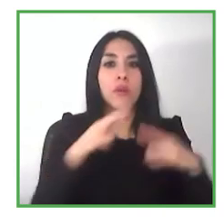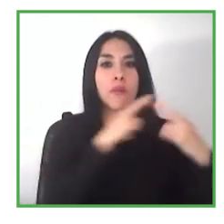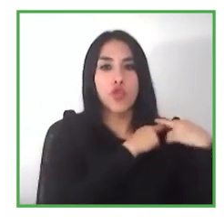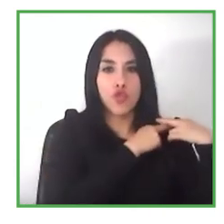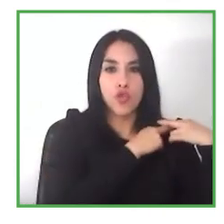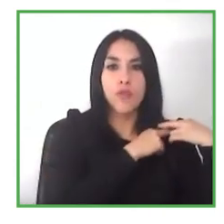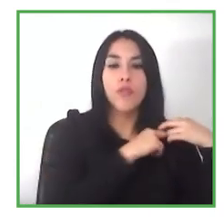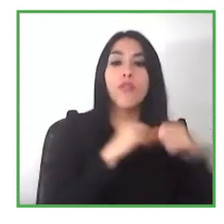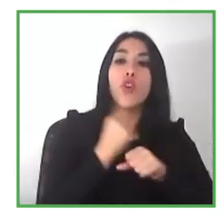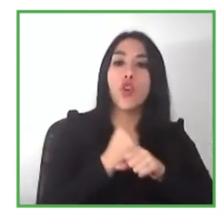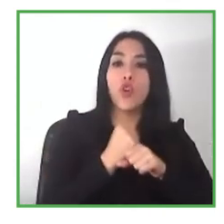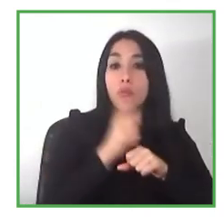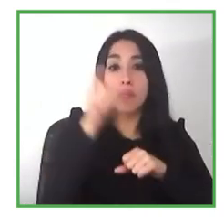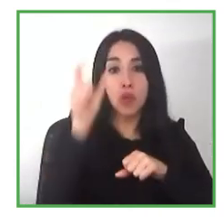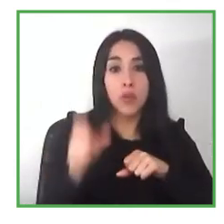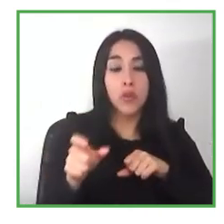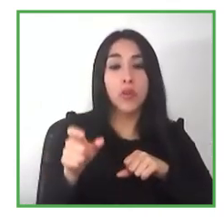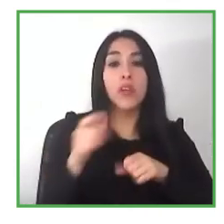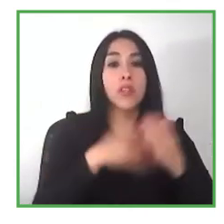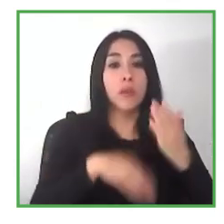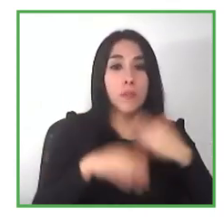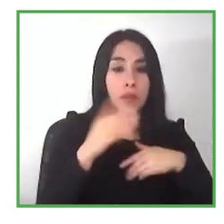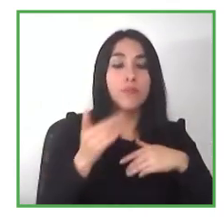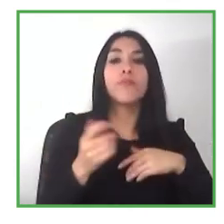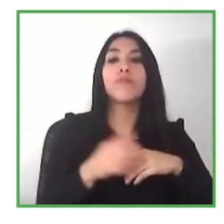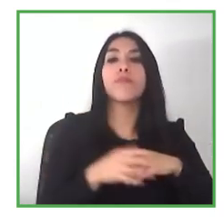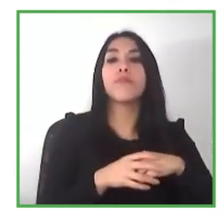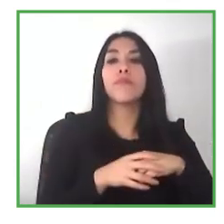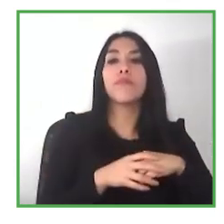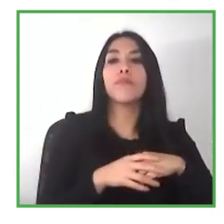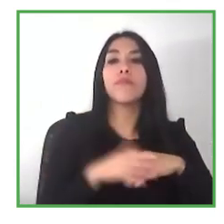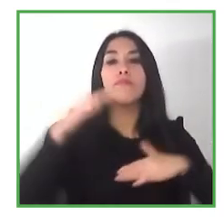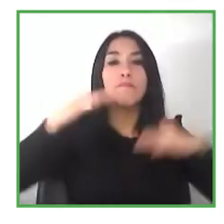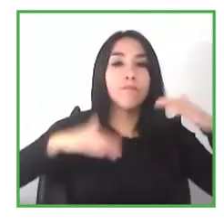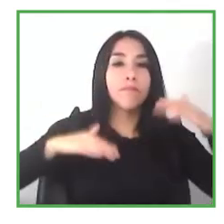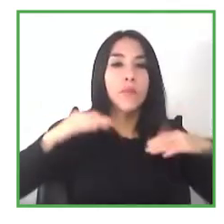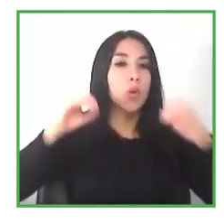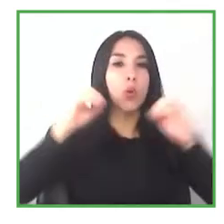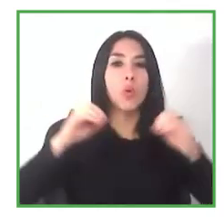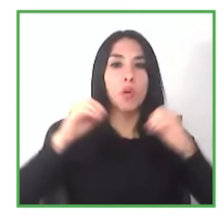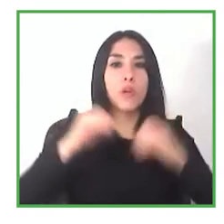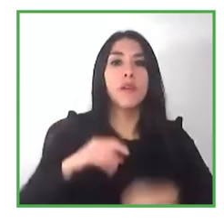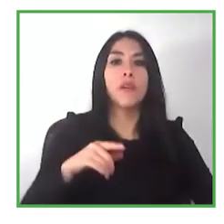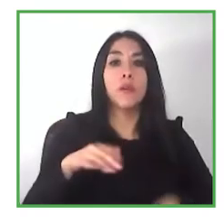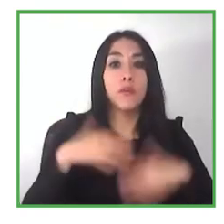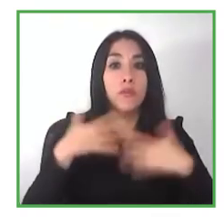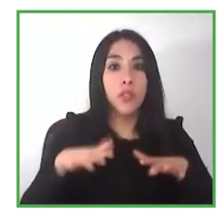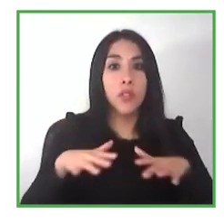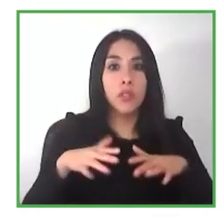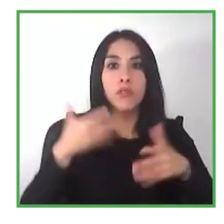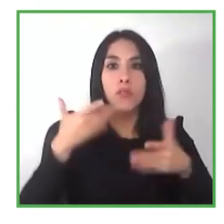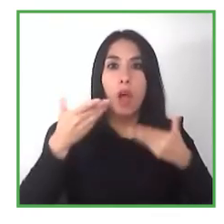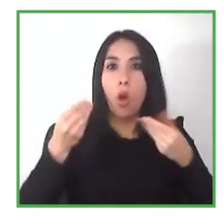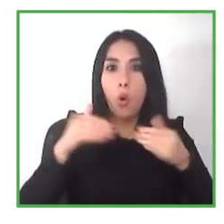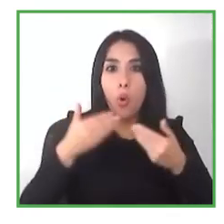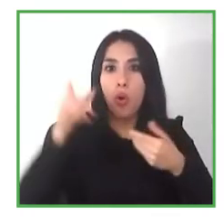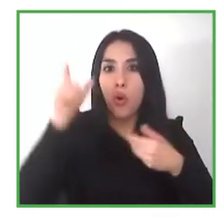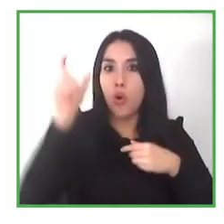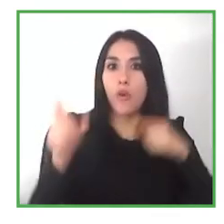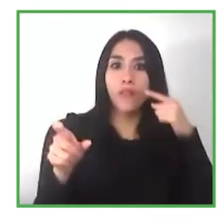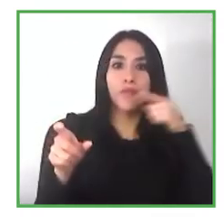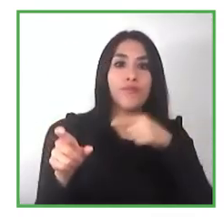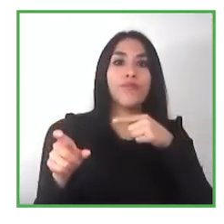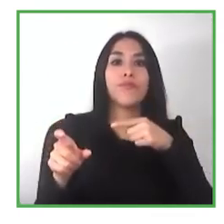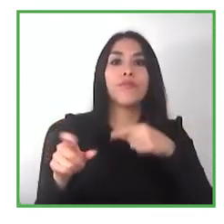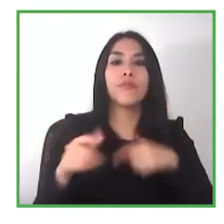feeling that this young adult with learning disability needs a lot of help needs a lot of support